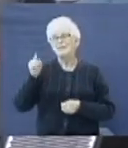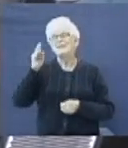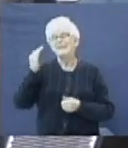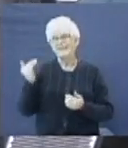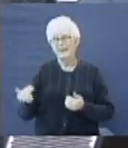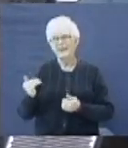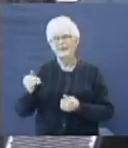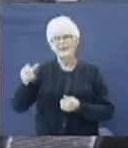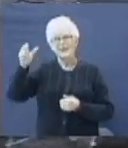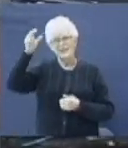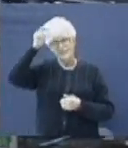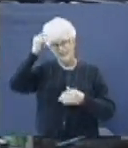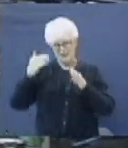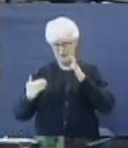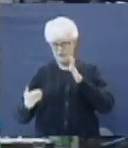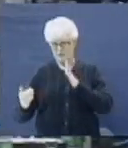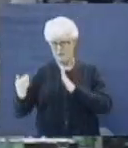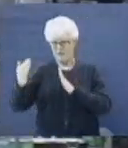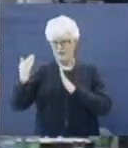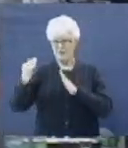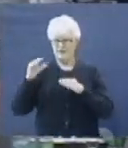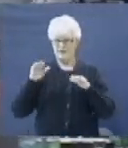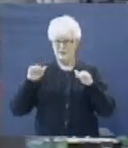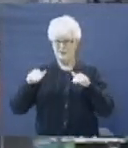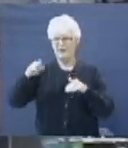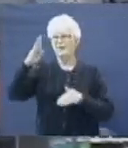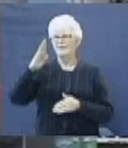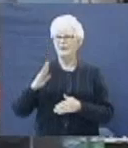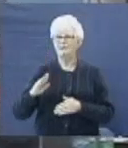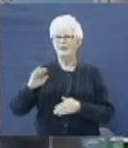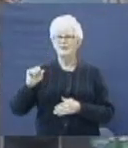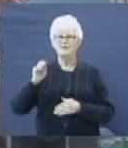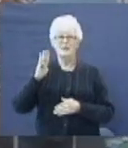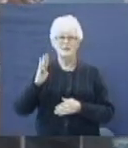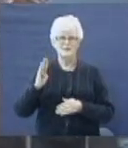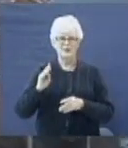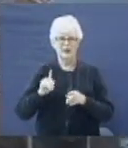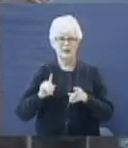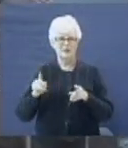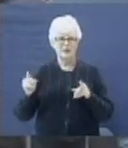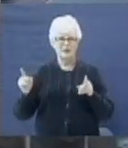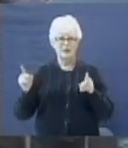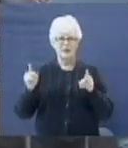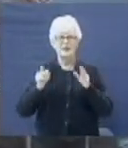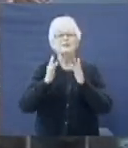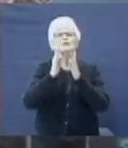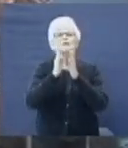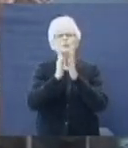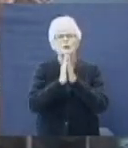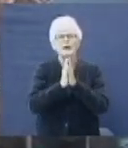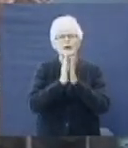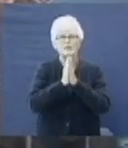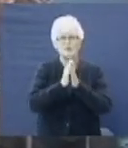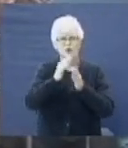And as Satan is approaching the throne of God, Job receiving the news of his boys,